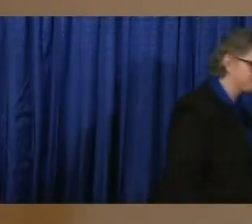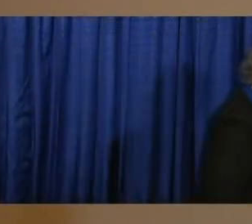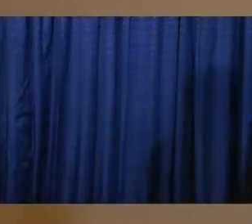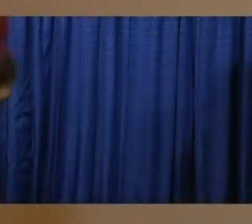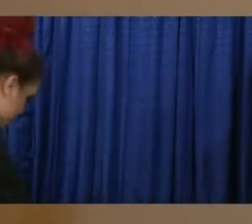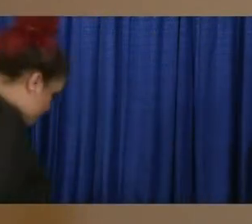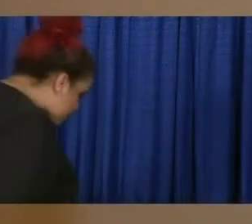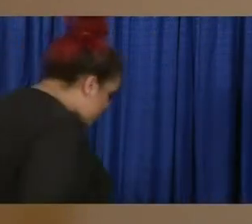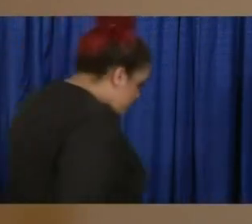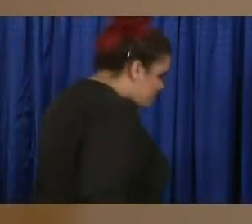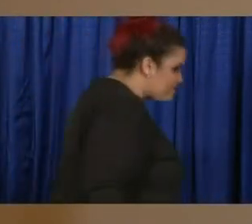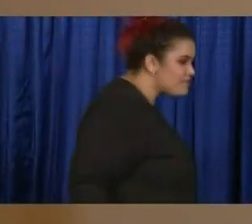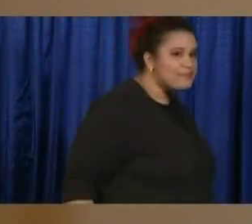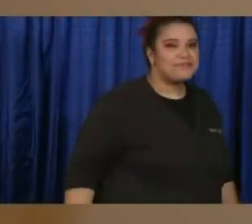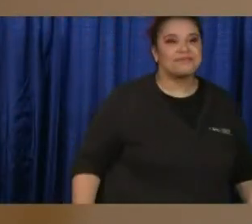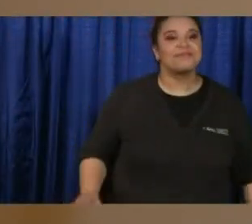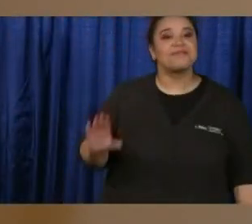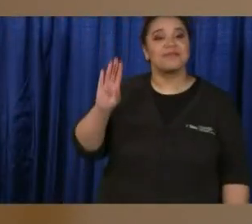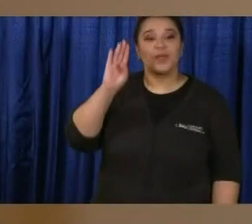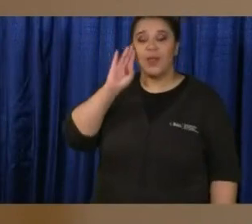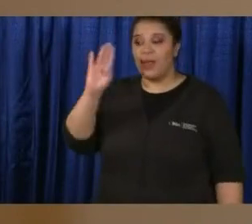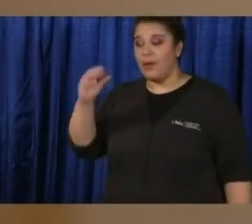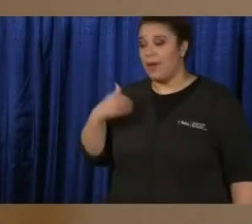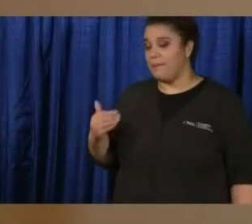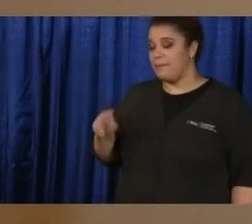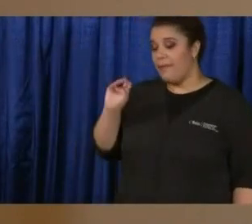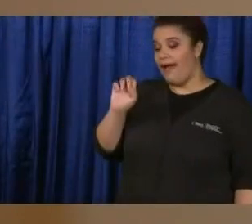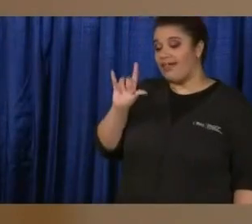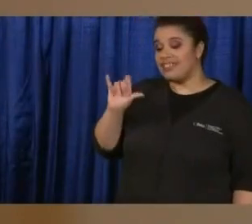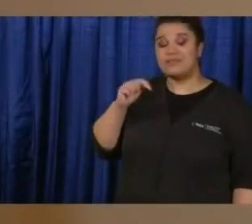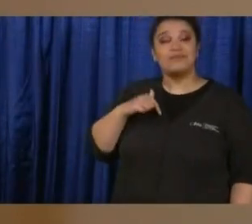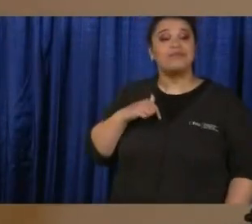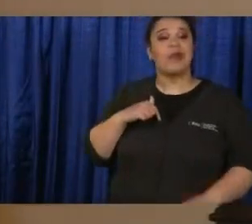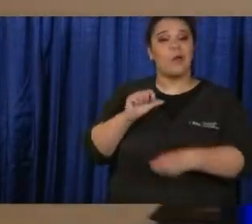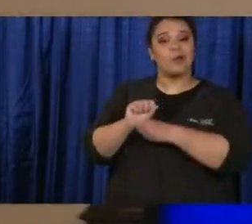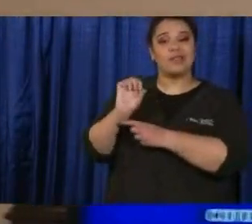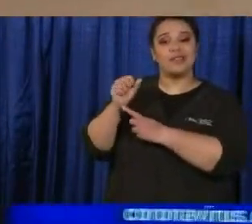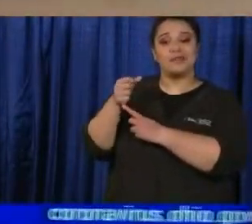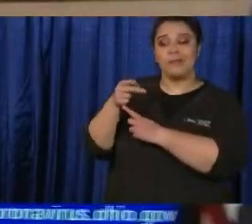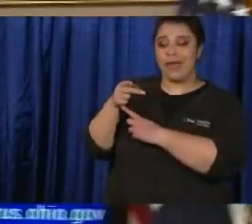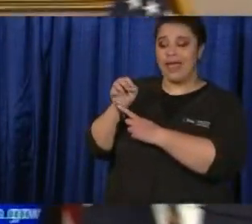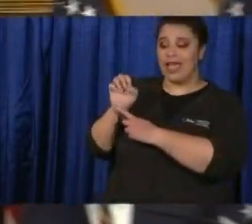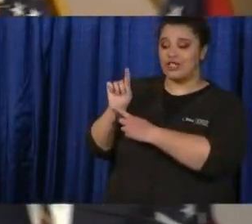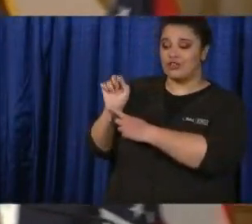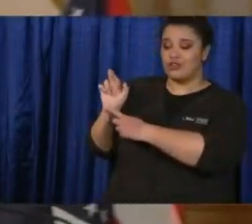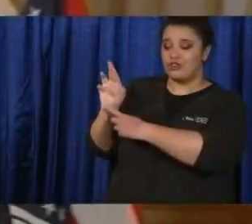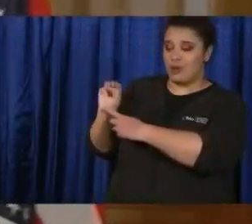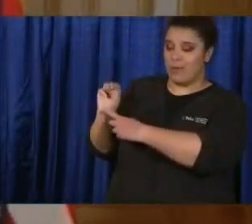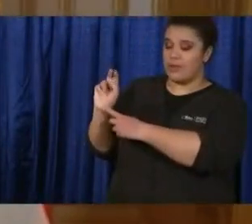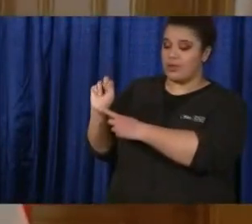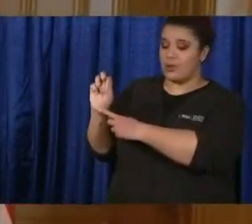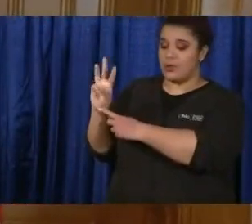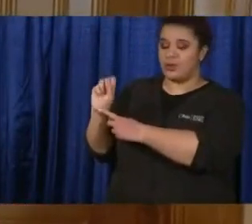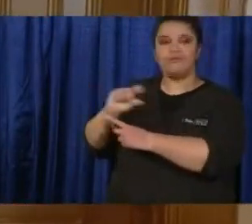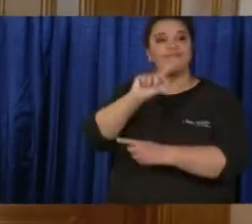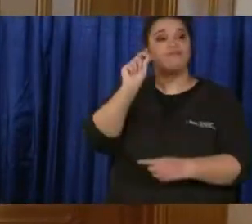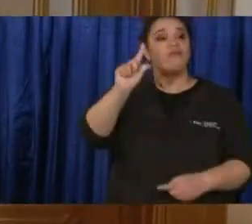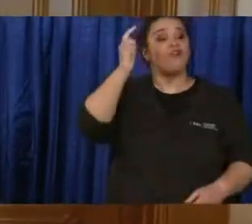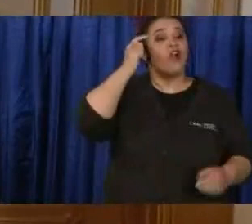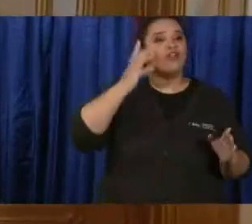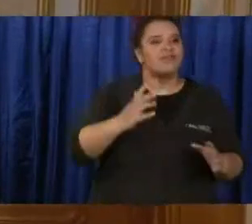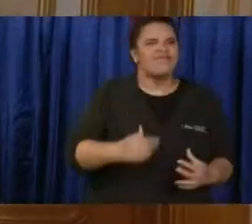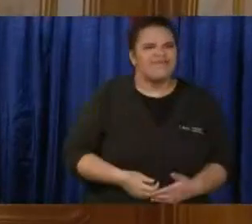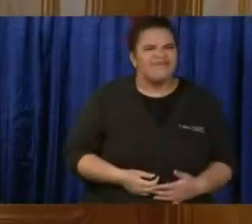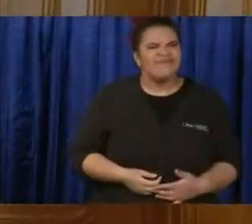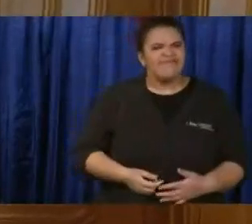Hi, this is Molly Martinez with Spectrum News. My question is for the governor. We've gotten a lot of viewer feedback from essential workers